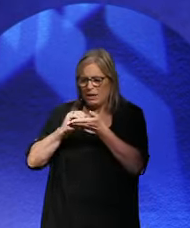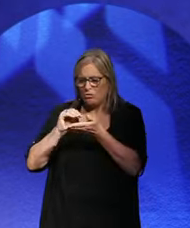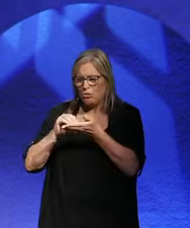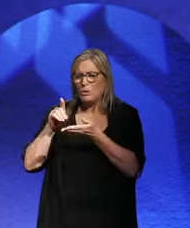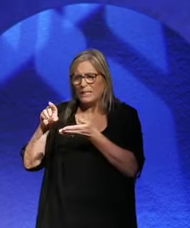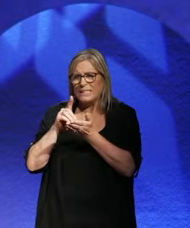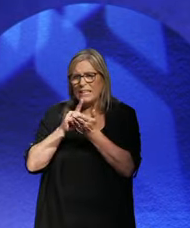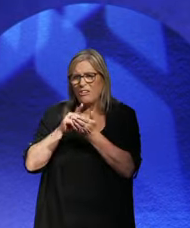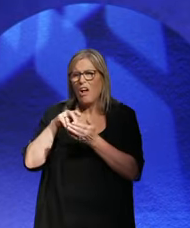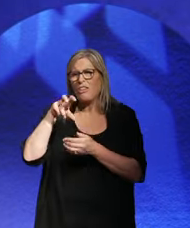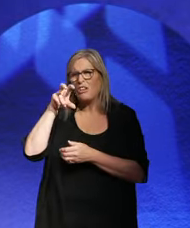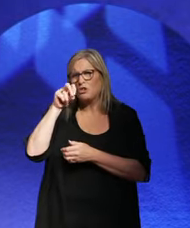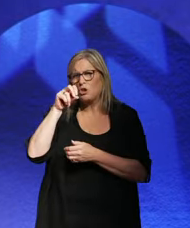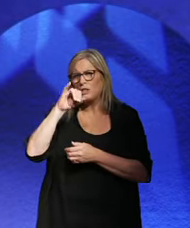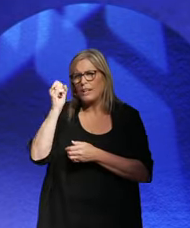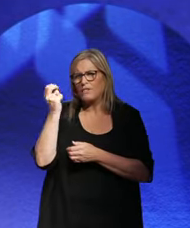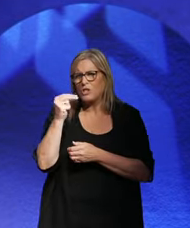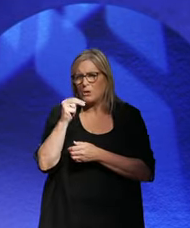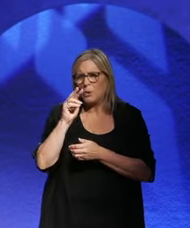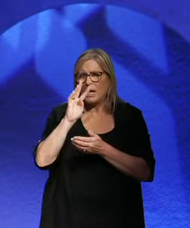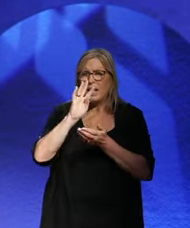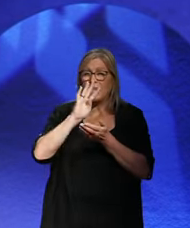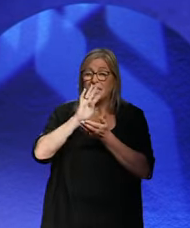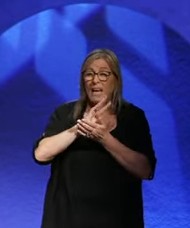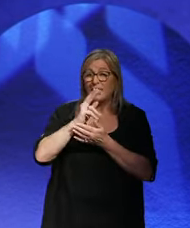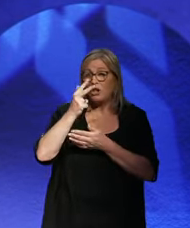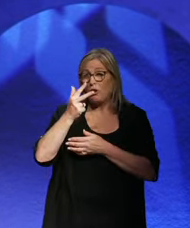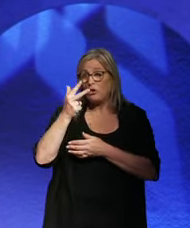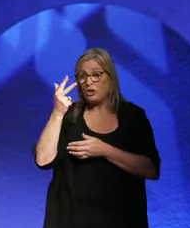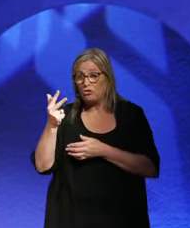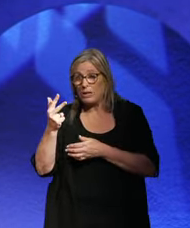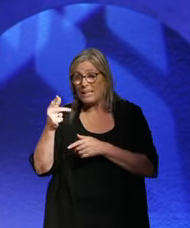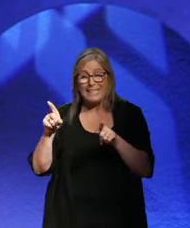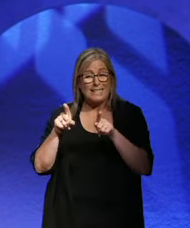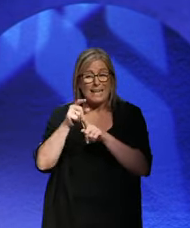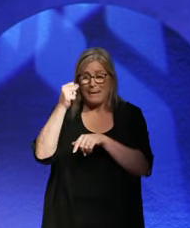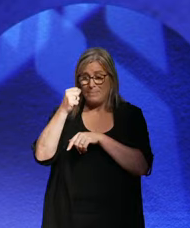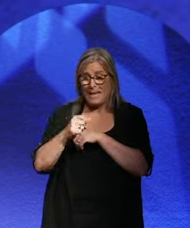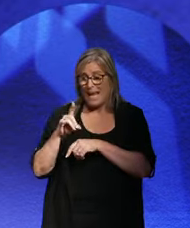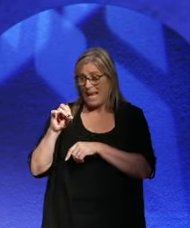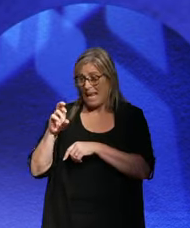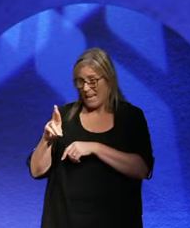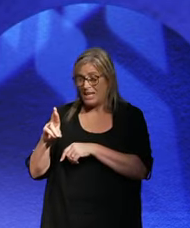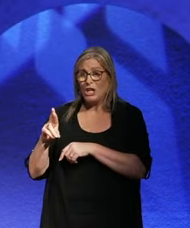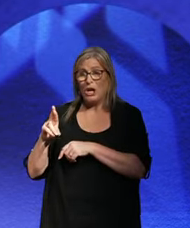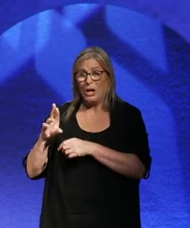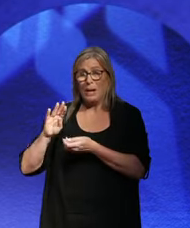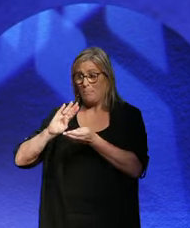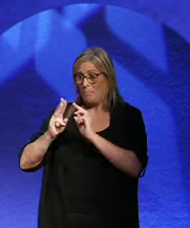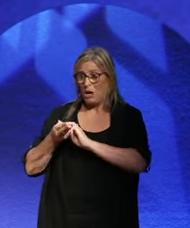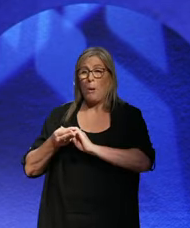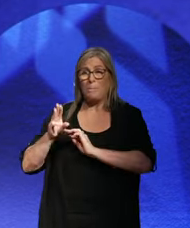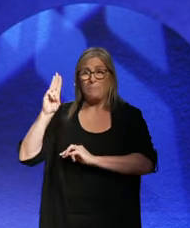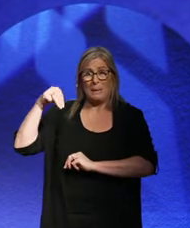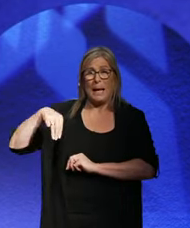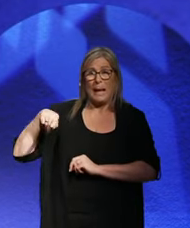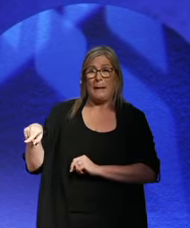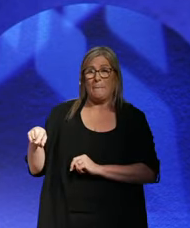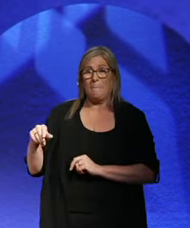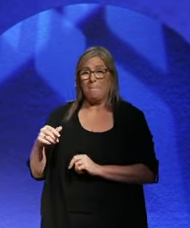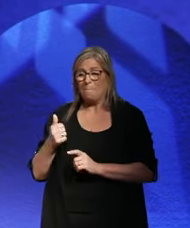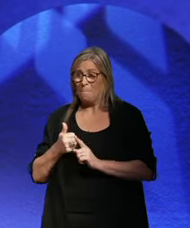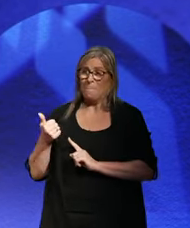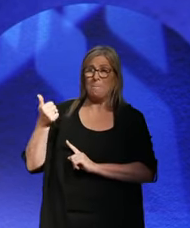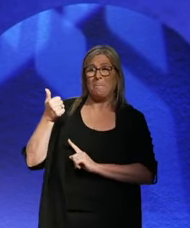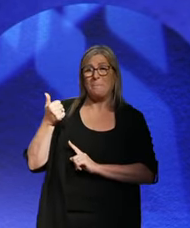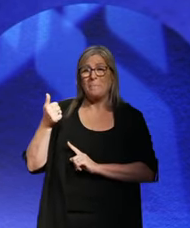on the 30th of January 1933, the same day Hitler comes to power as chancellor. And he says, he